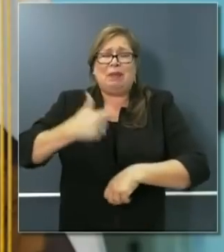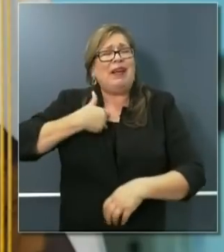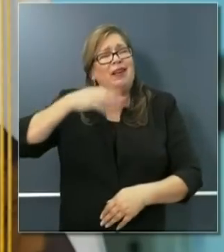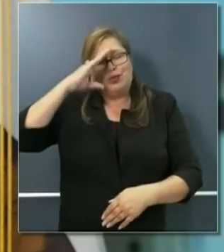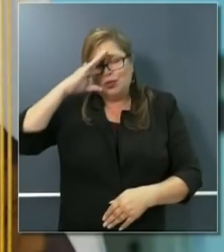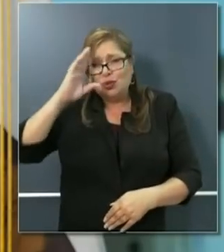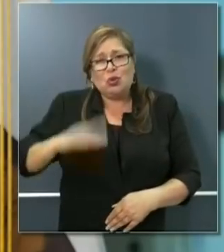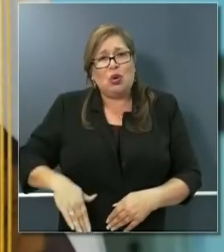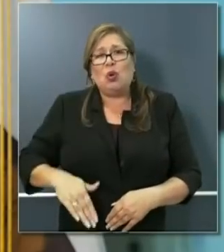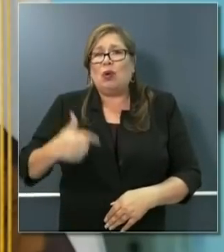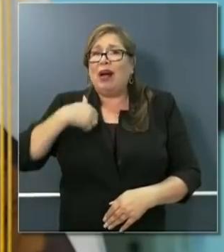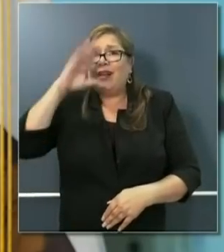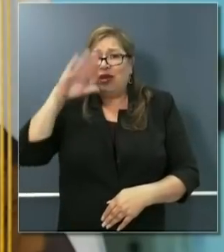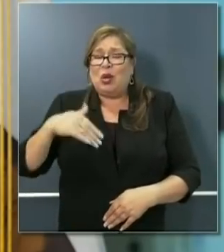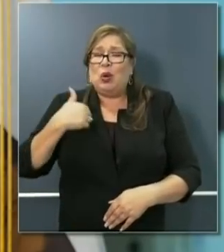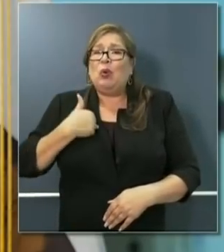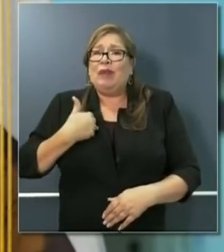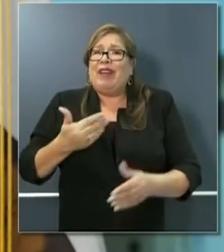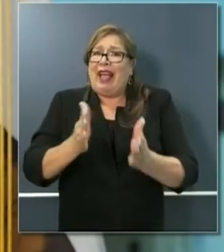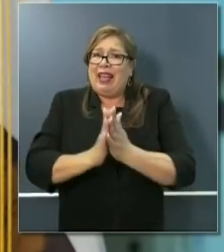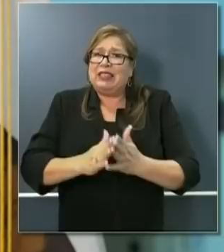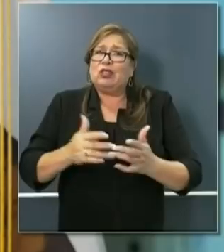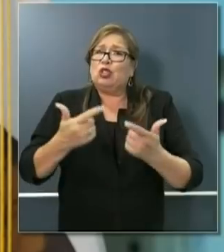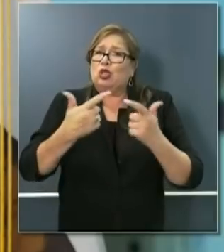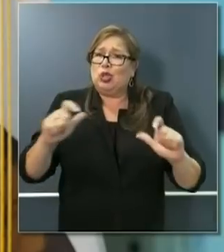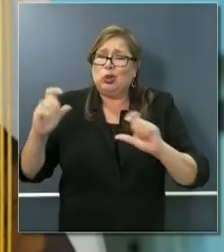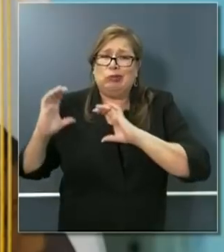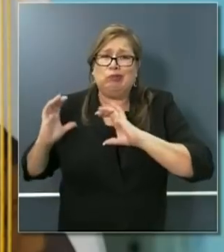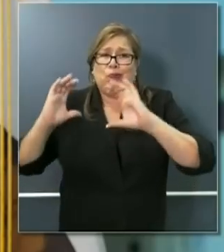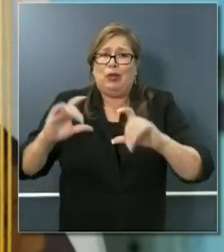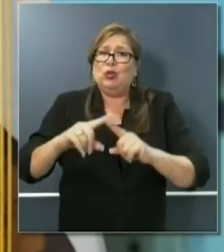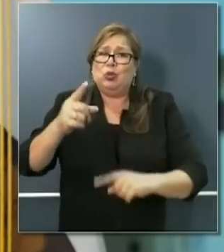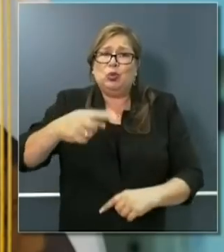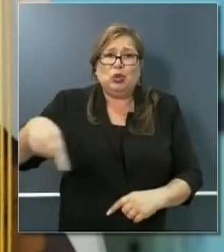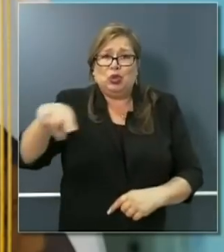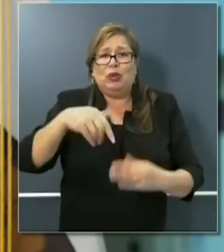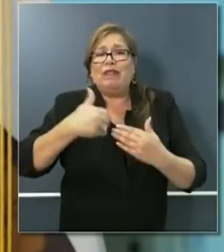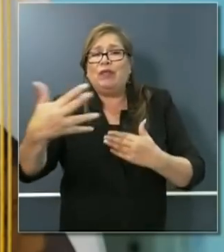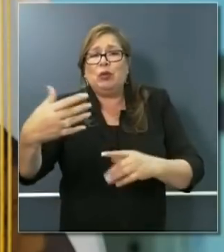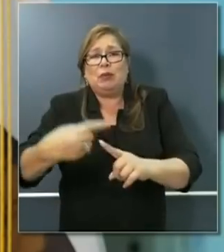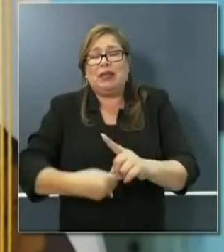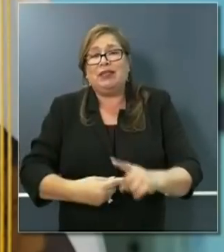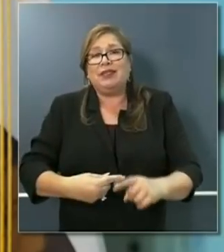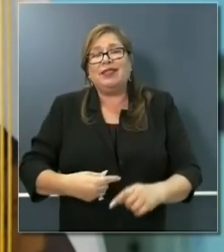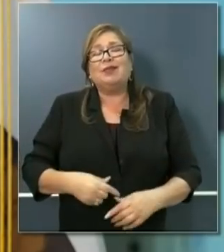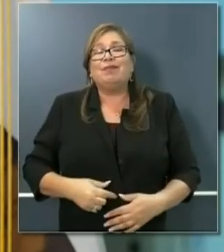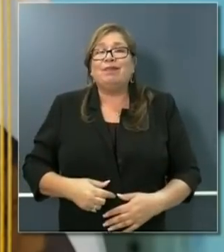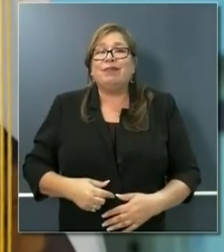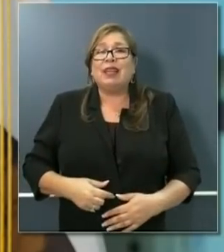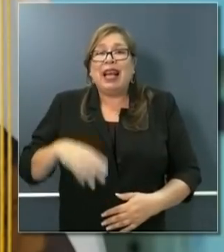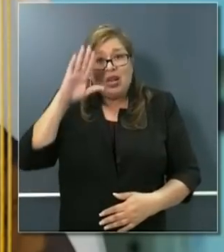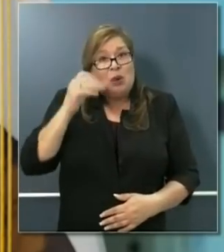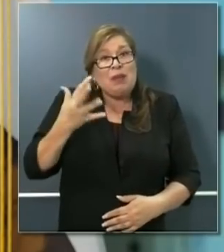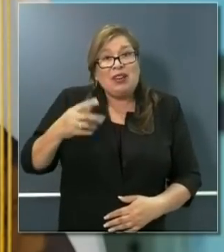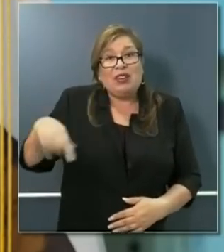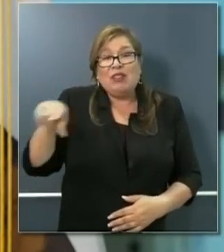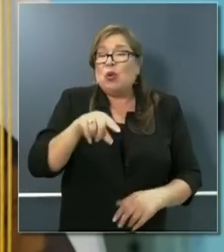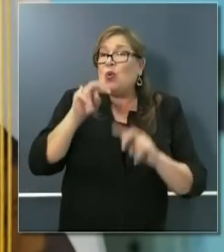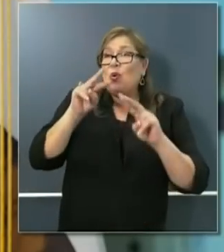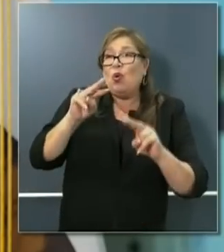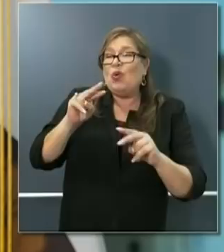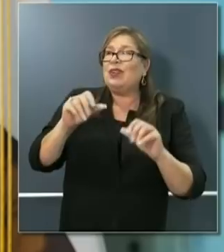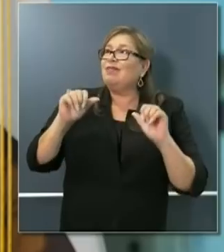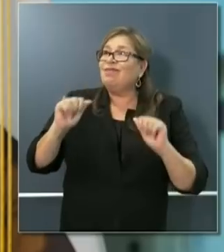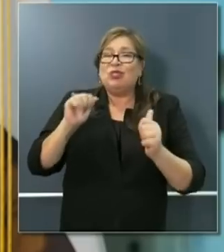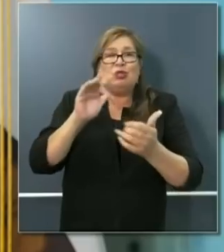know. And I know what we're asking of you over the course of the next few months. And I know you were looking forward to those graduations. You were looking forward